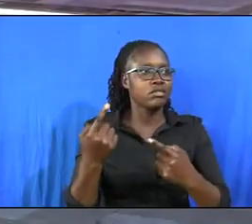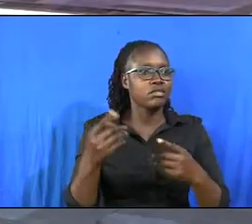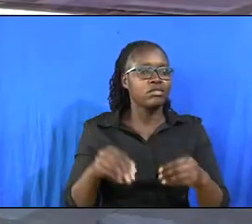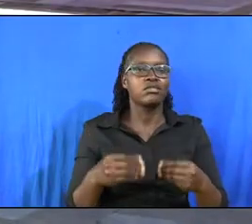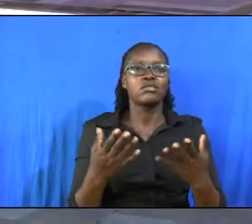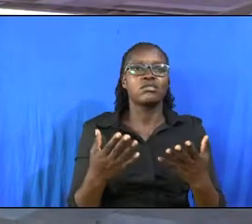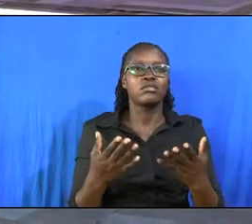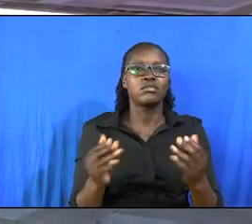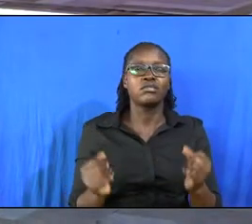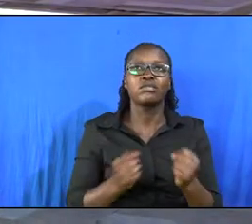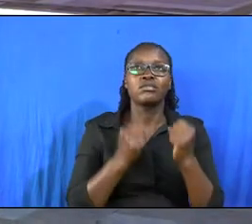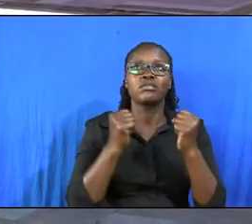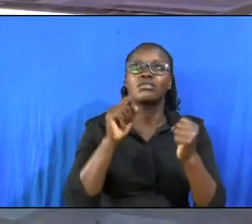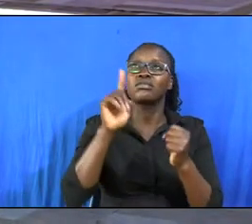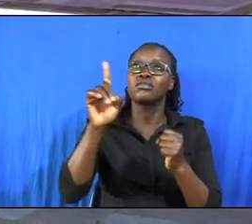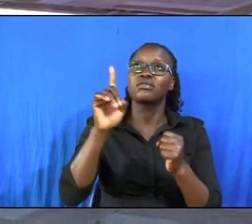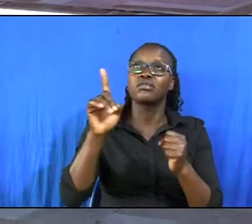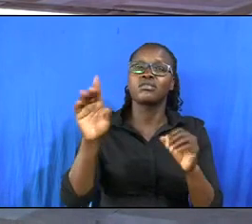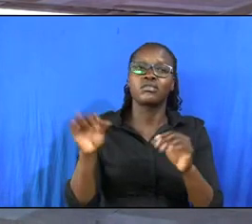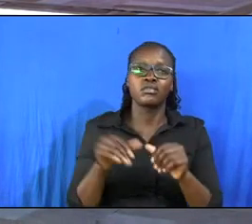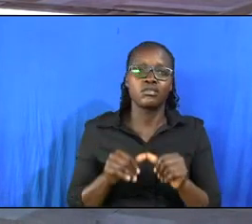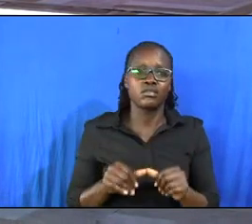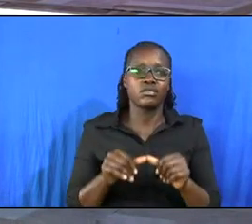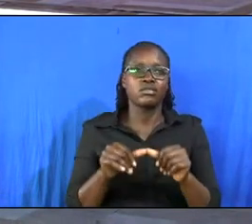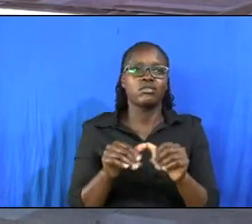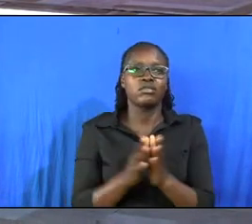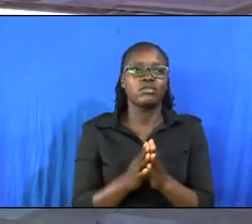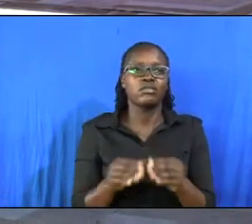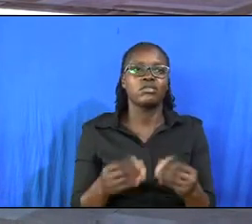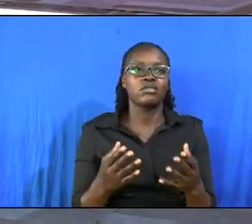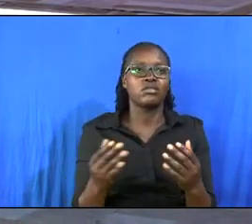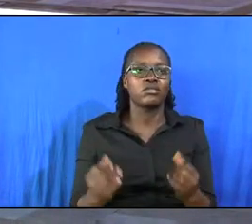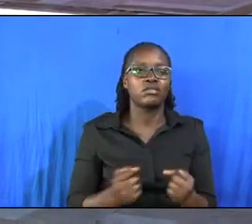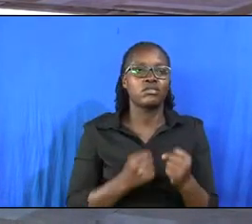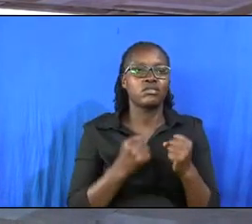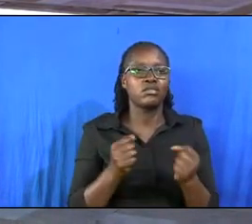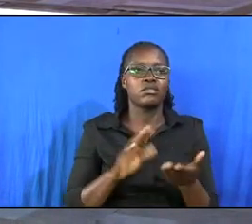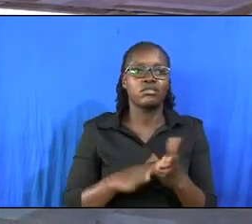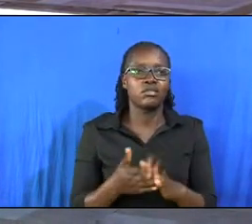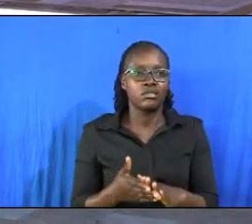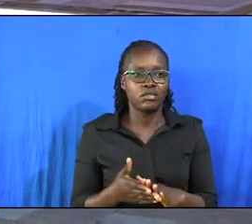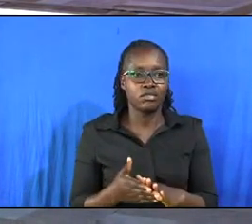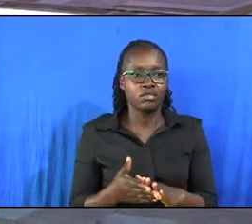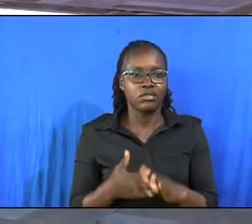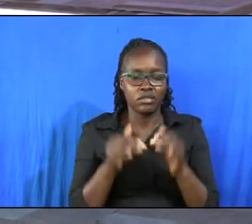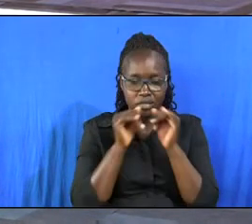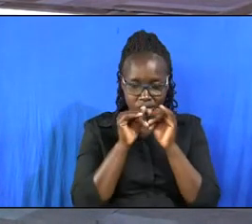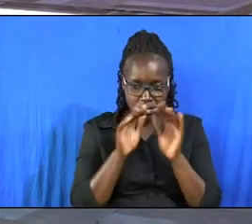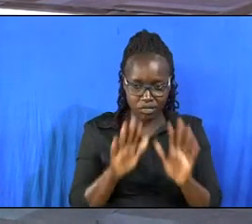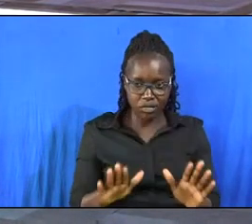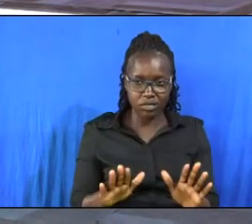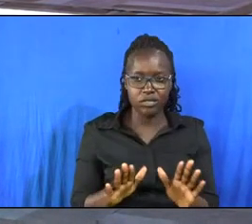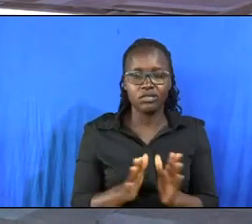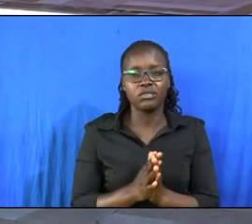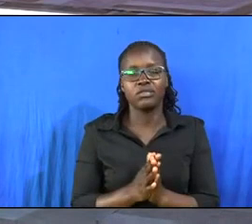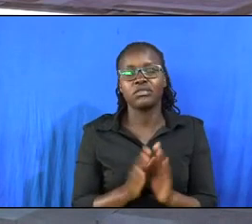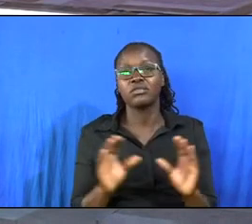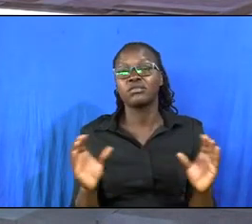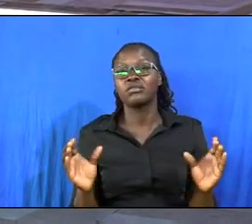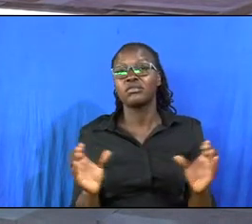he will give you his power to move on, he will give you the power to become a blessing to the